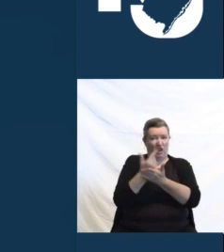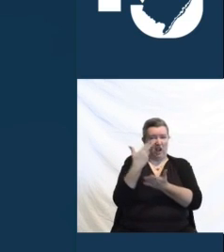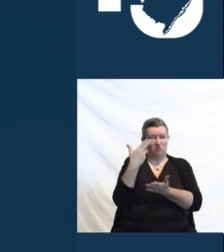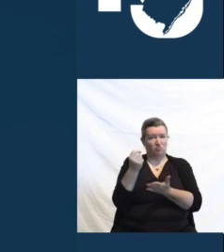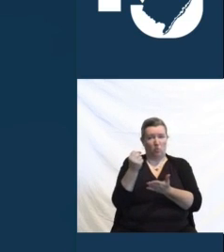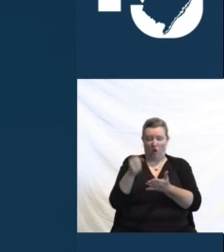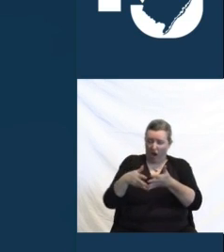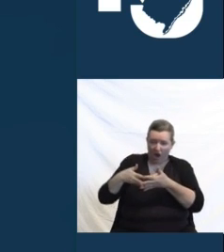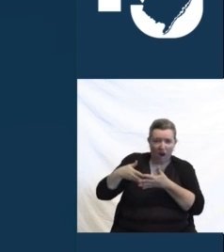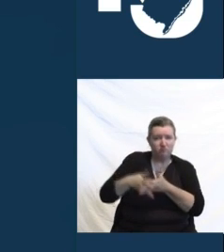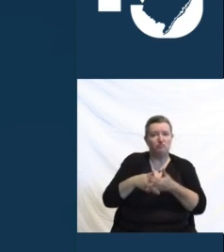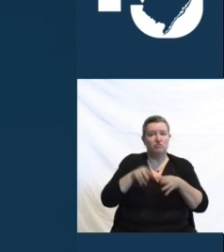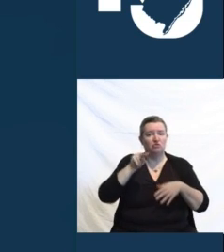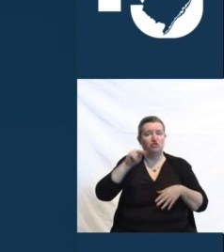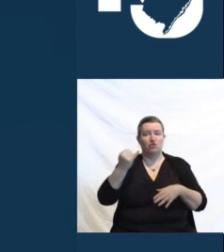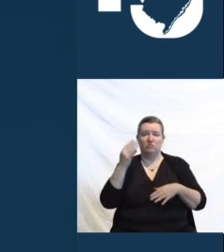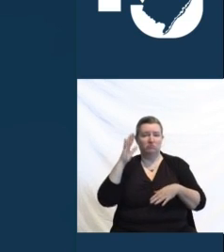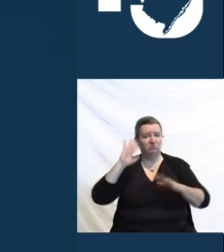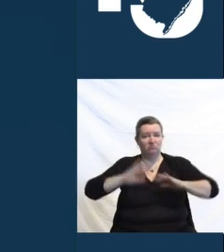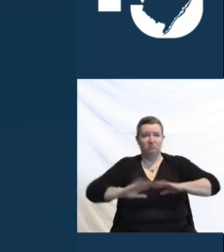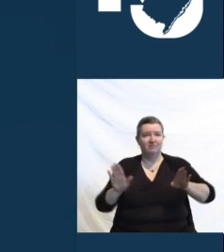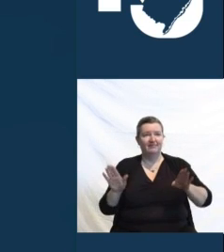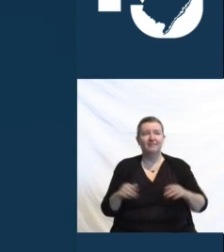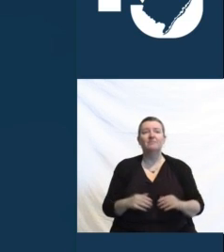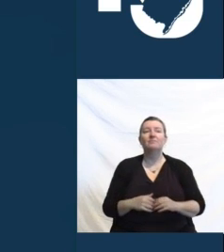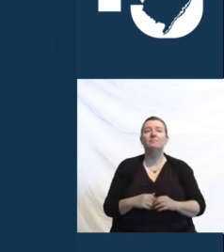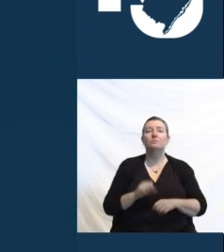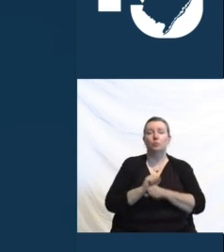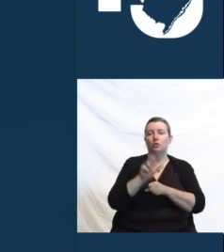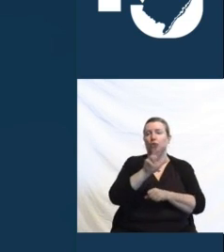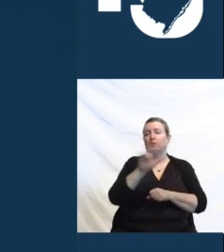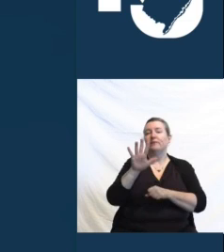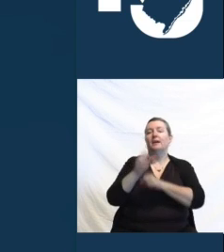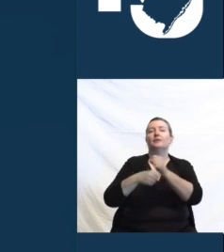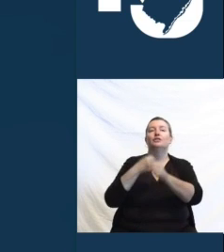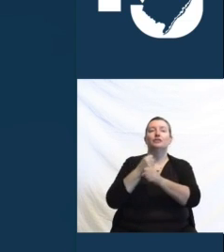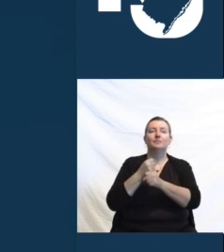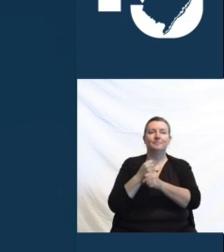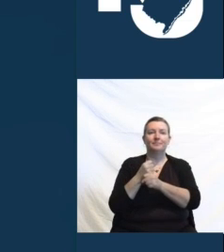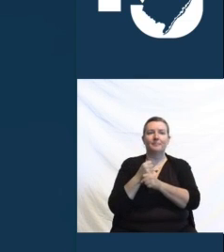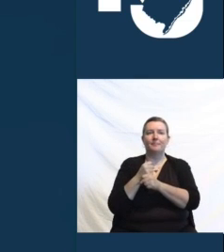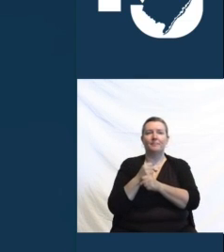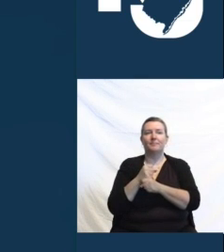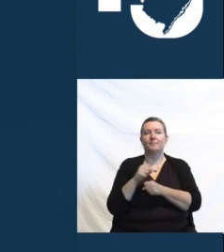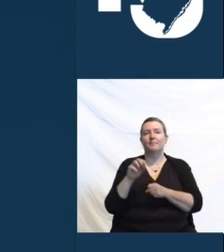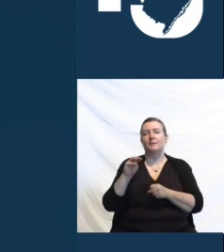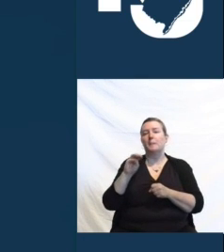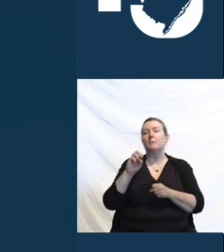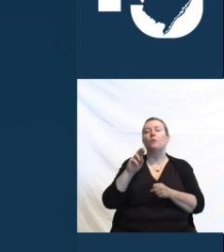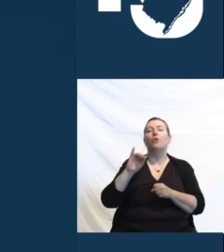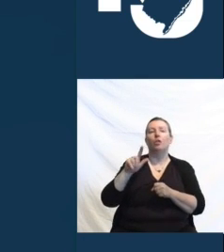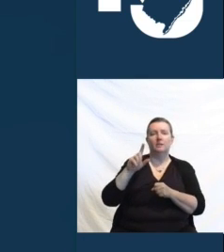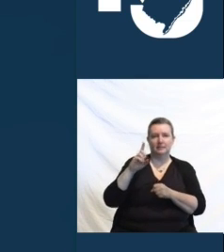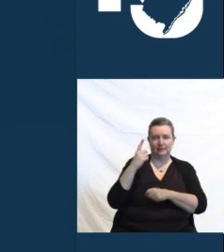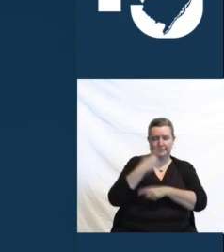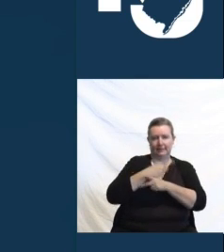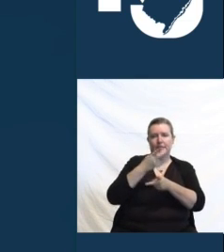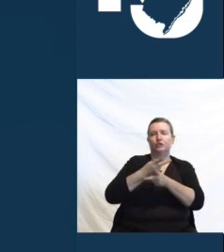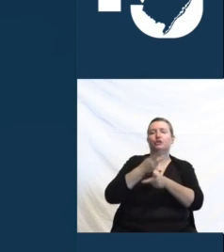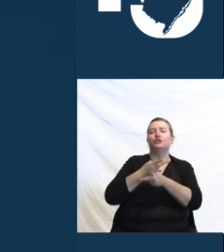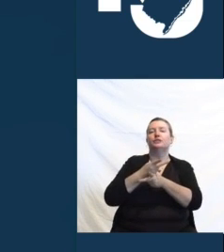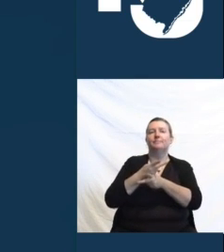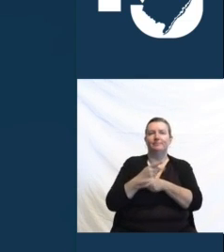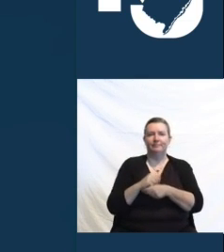35 years at the Memorial Day Nursery in Patterson, teaching kindergarten and first grade enrichment courses, work that